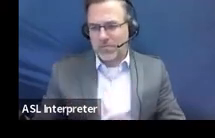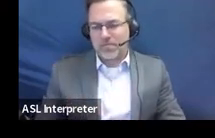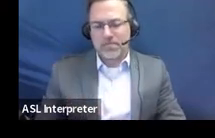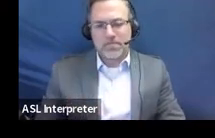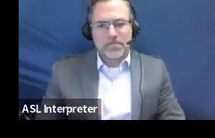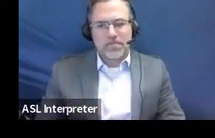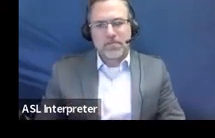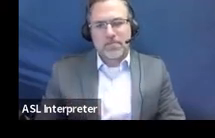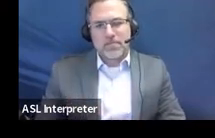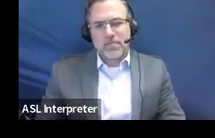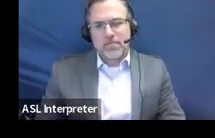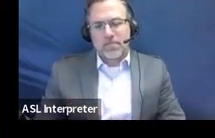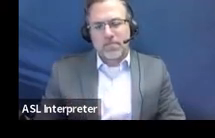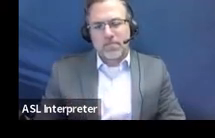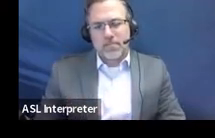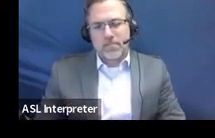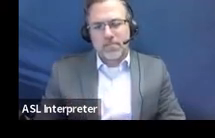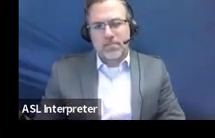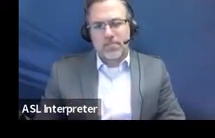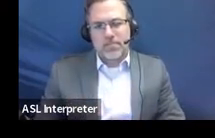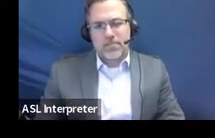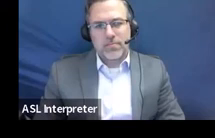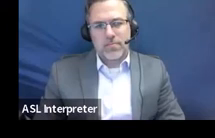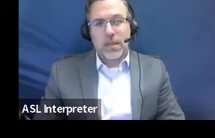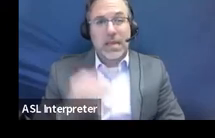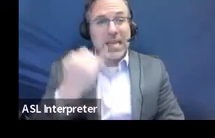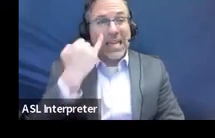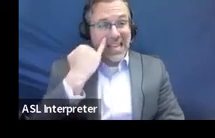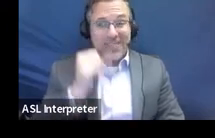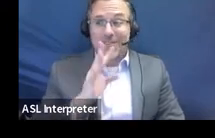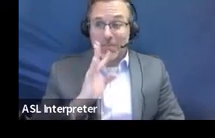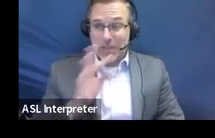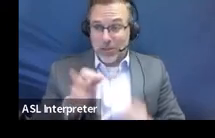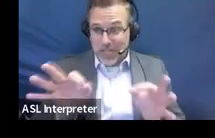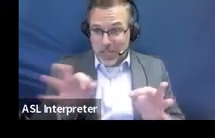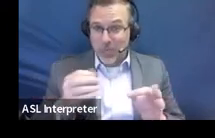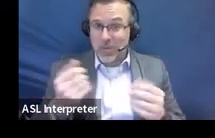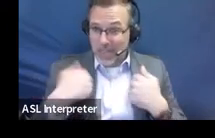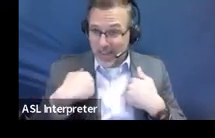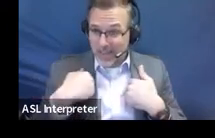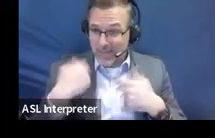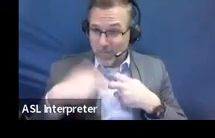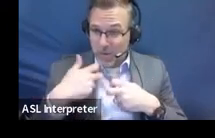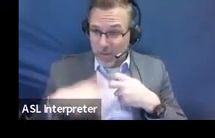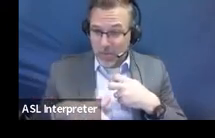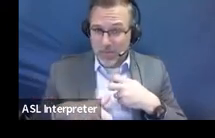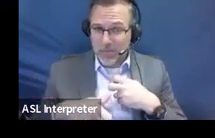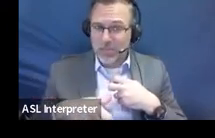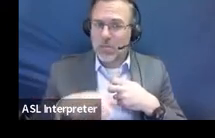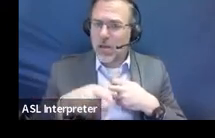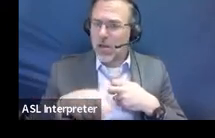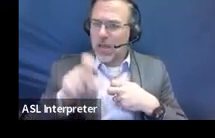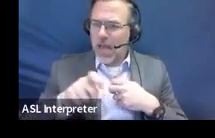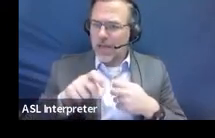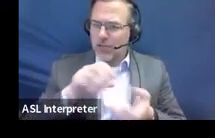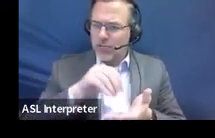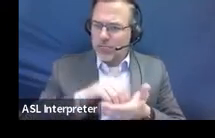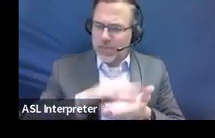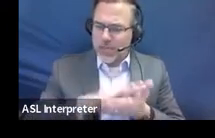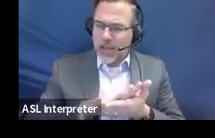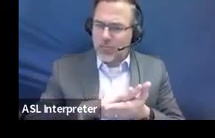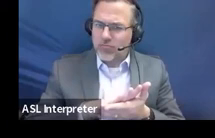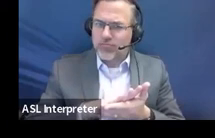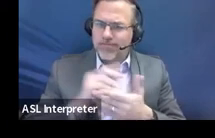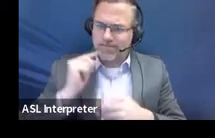And then we have, if there is a speech or language impairment, the impairment is such is of such